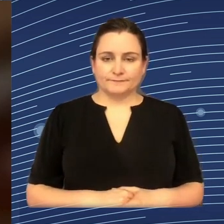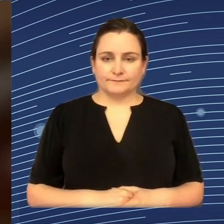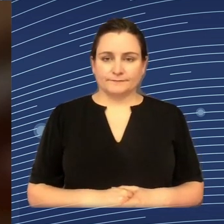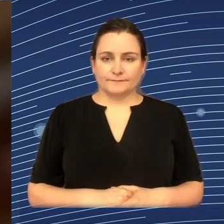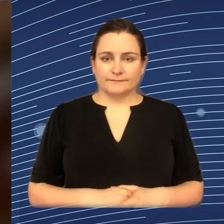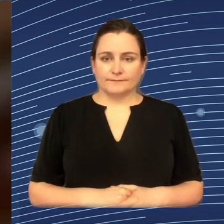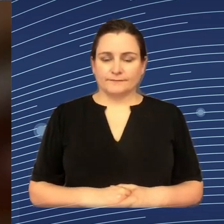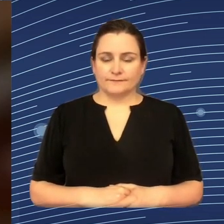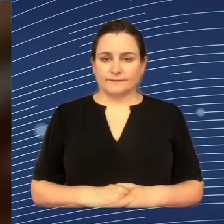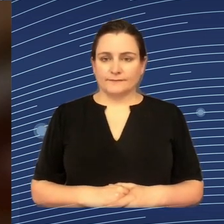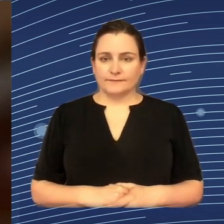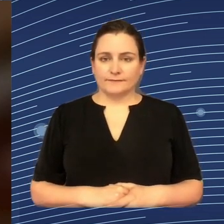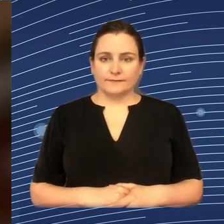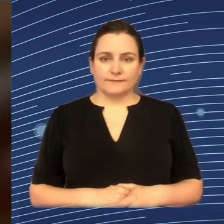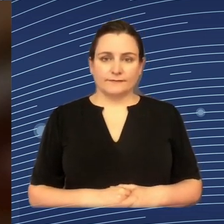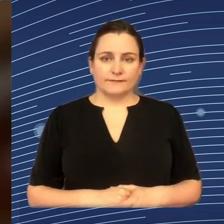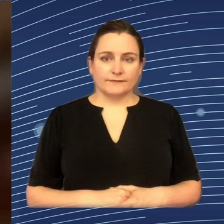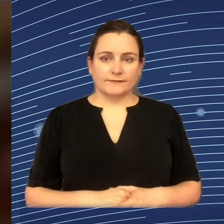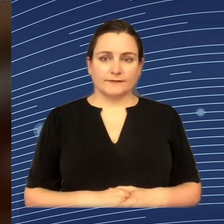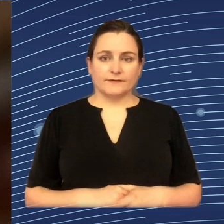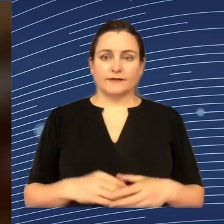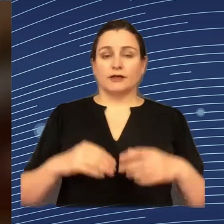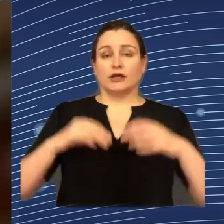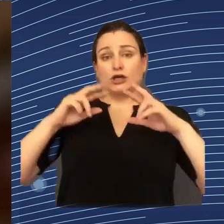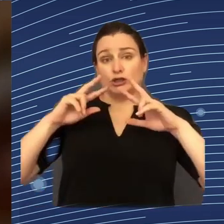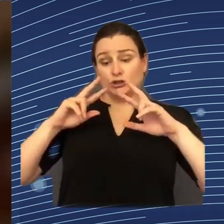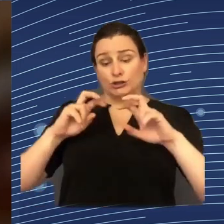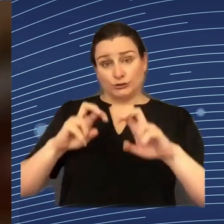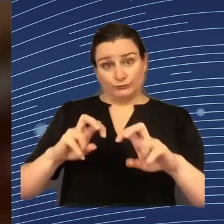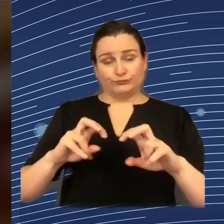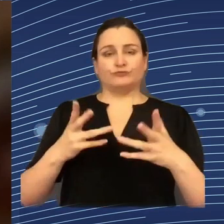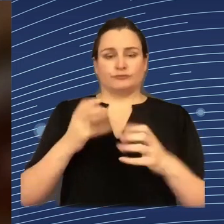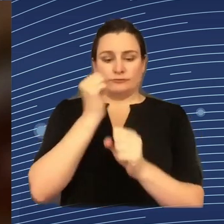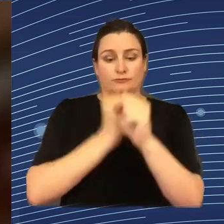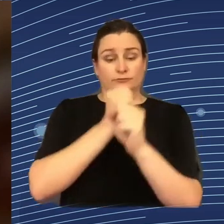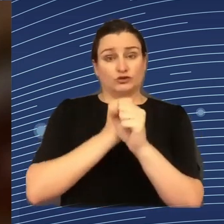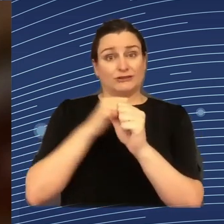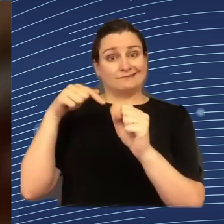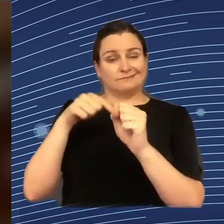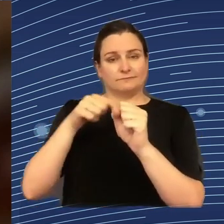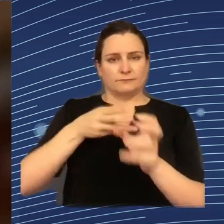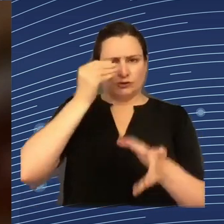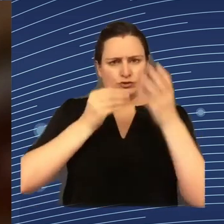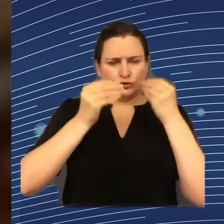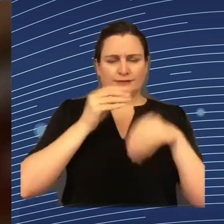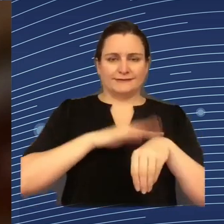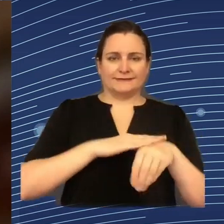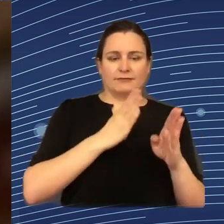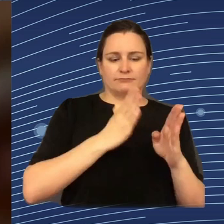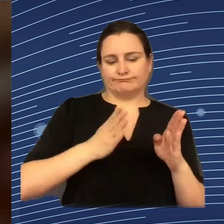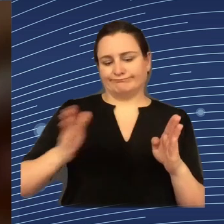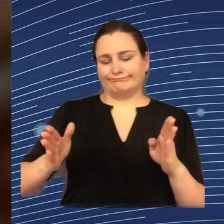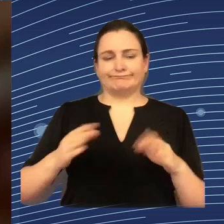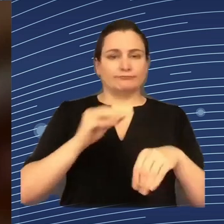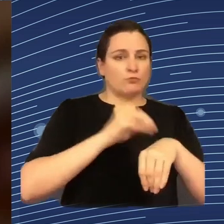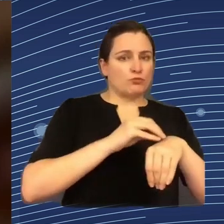research, and it basically divides up the machine learning lifecycle into different stages. So you can have the problem definition phase, you